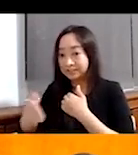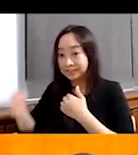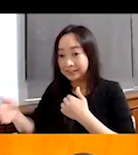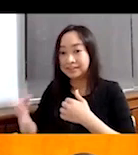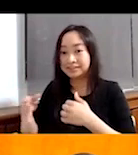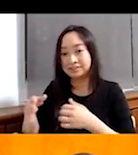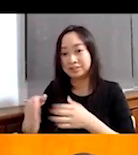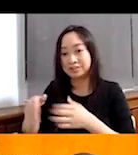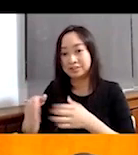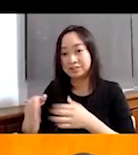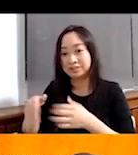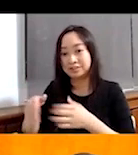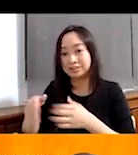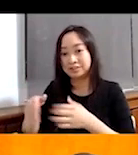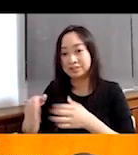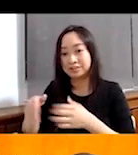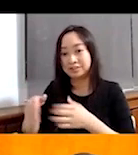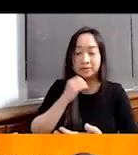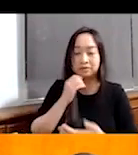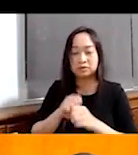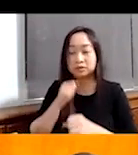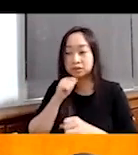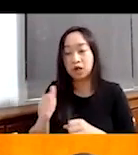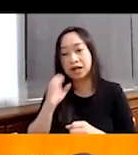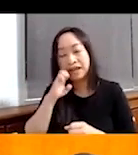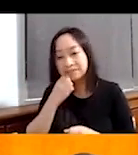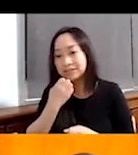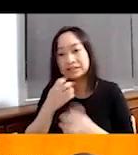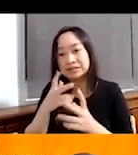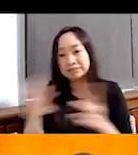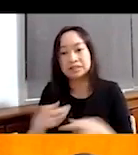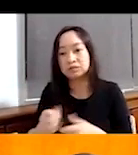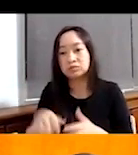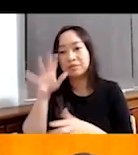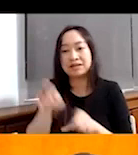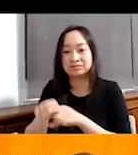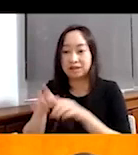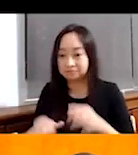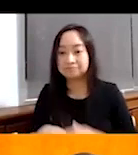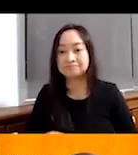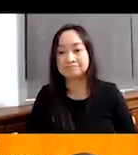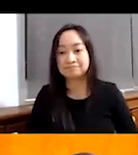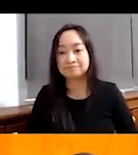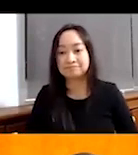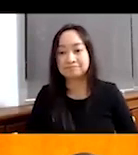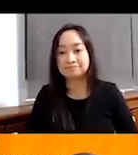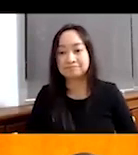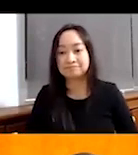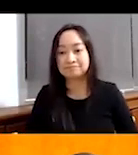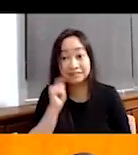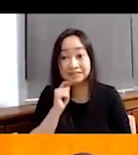not a very envious as a child. Yeah, exactly. And, you know, that tear gas story,